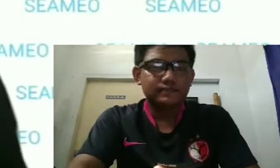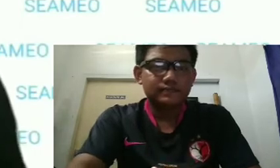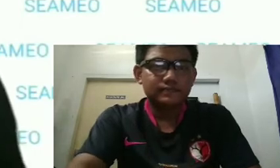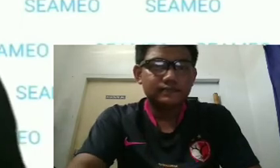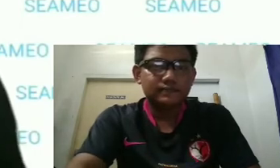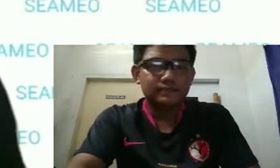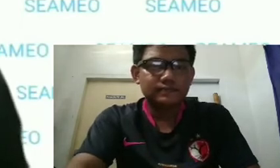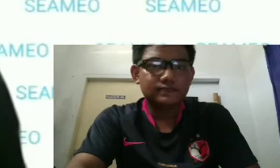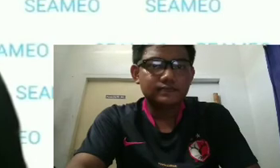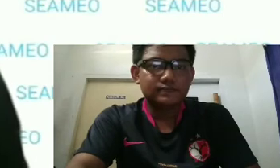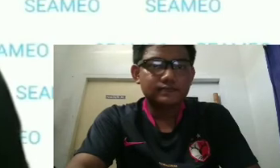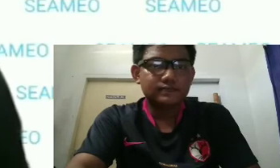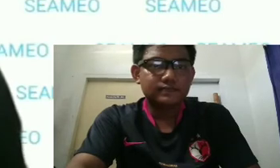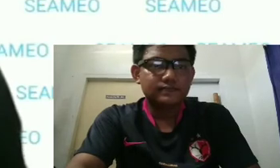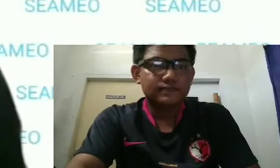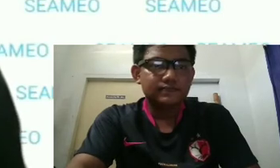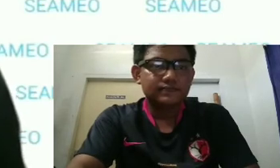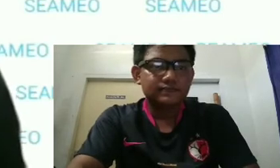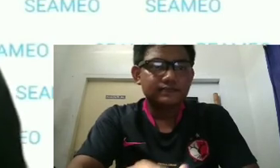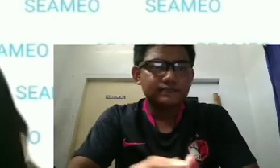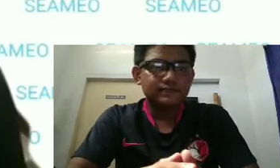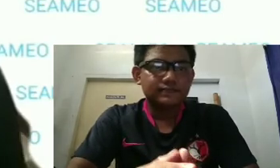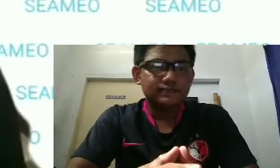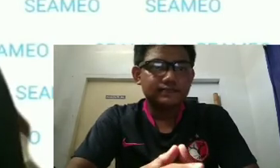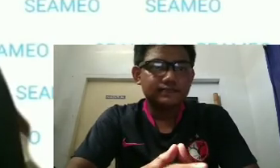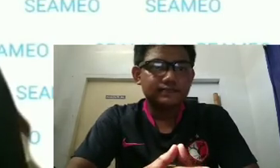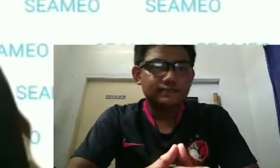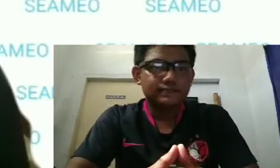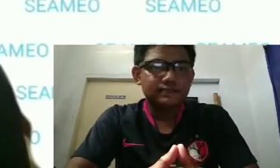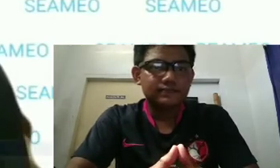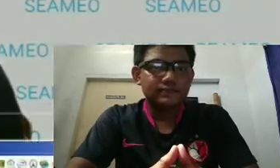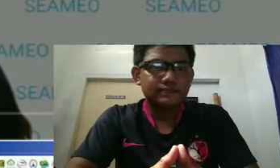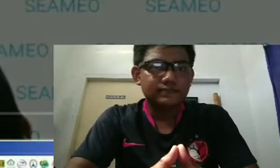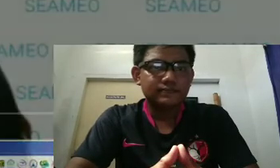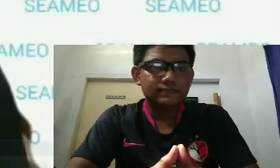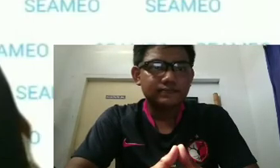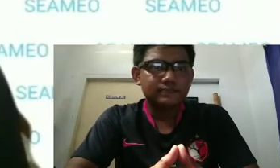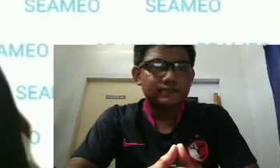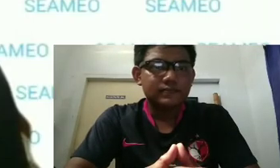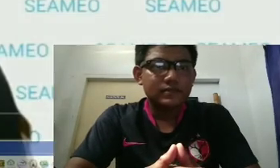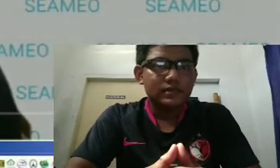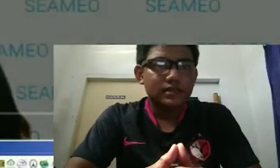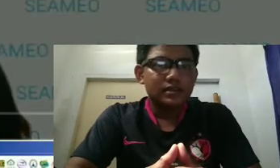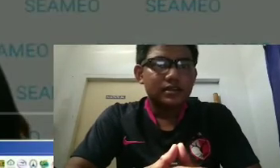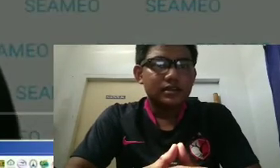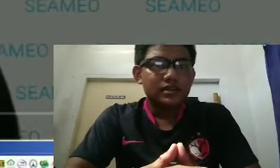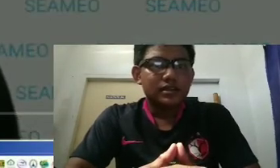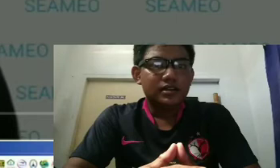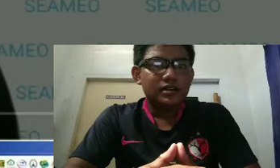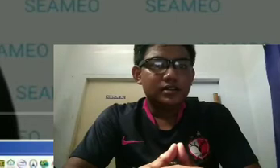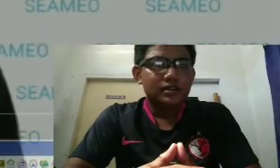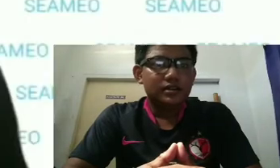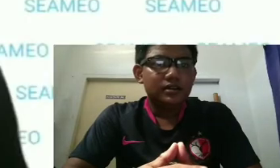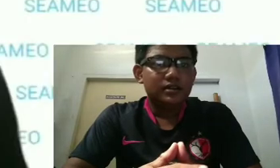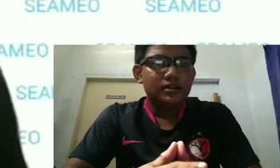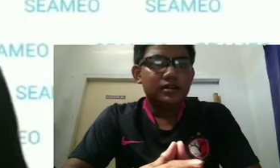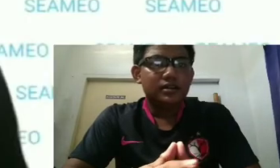have applied in their own educational institutions, communities, or even themselves as a success.